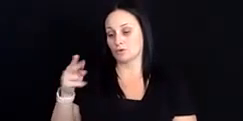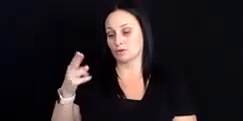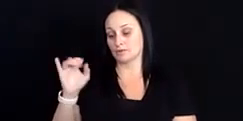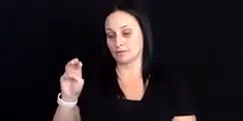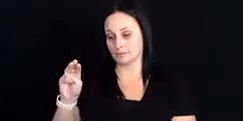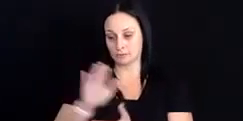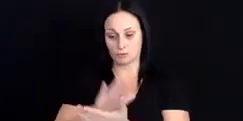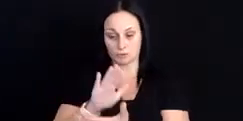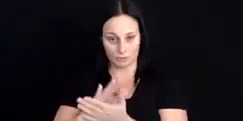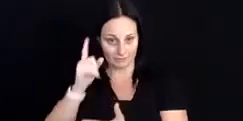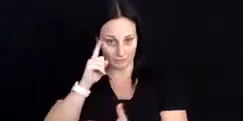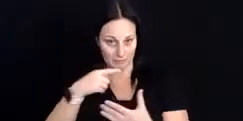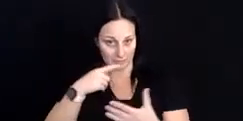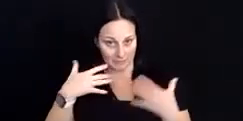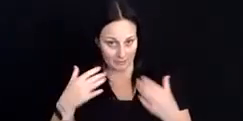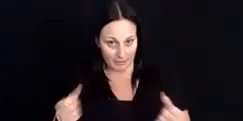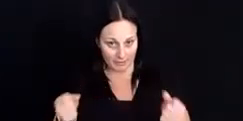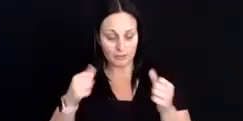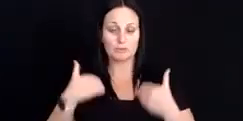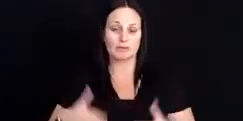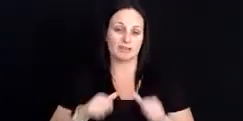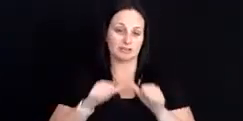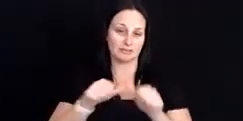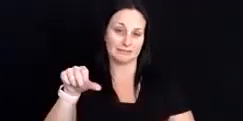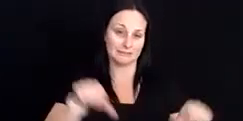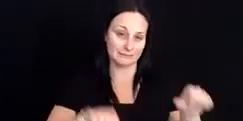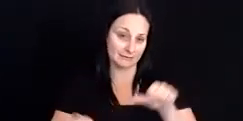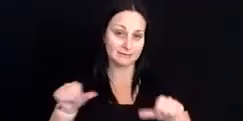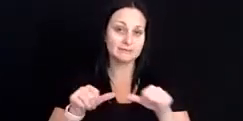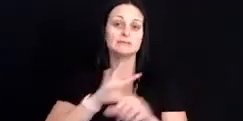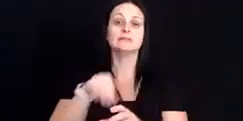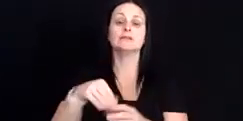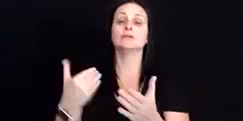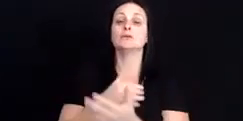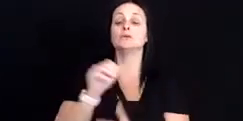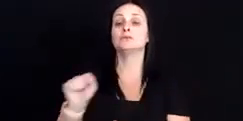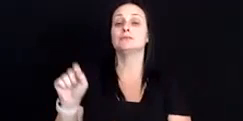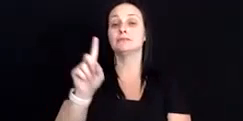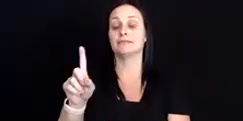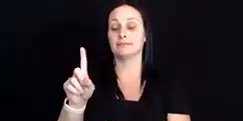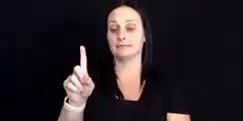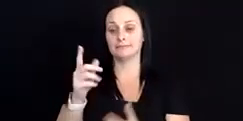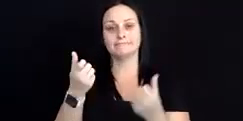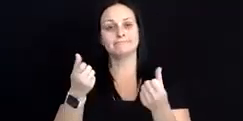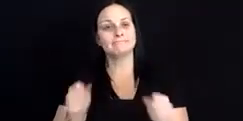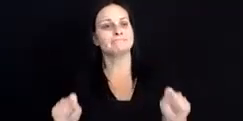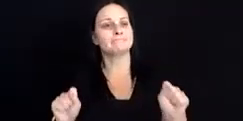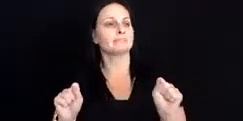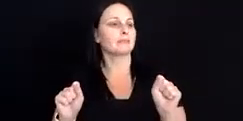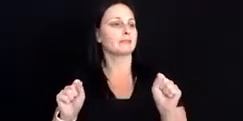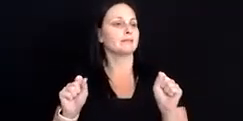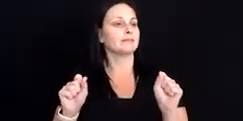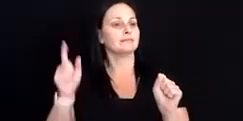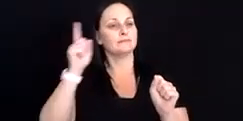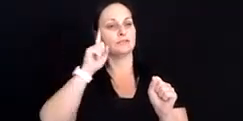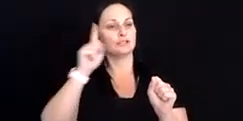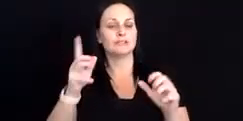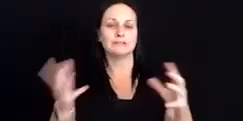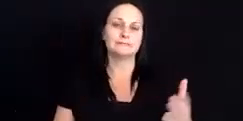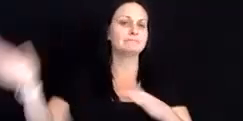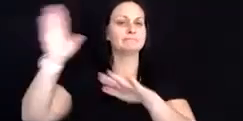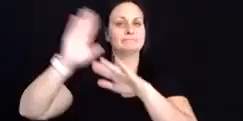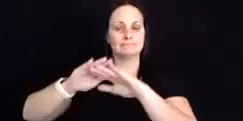Science is a part of our new San Diego effort to enrich public health